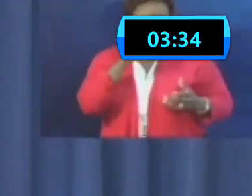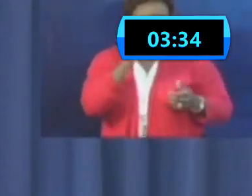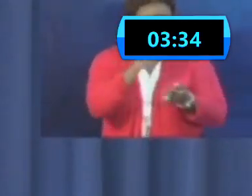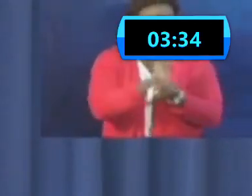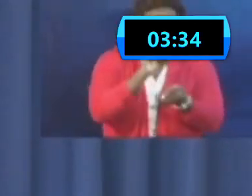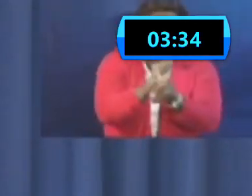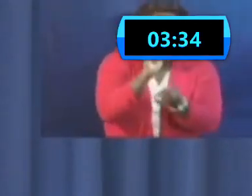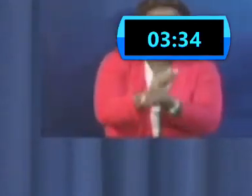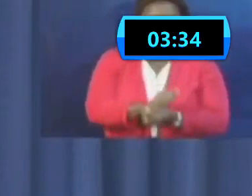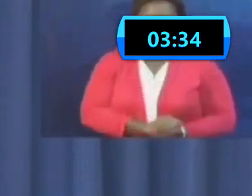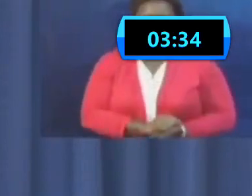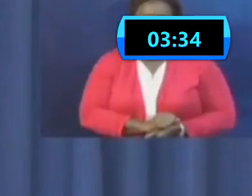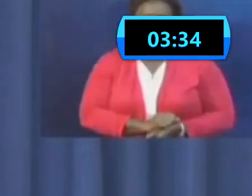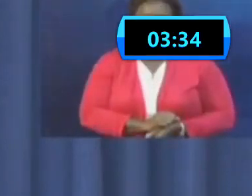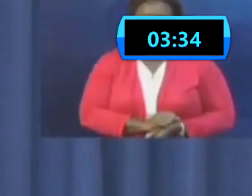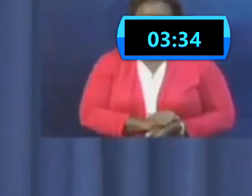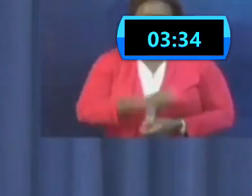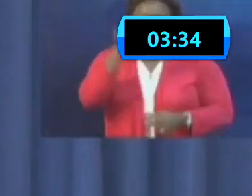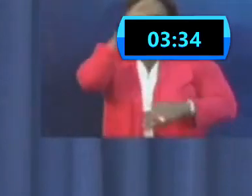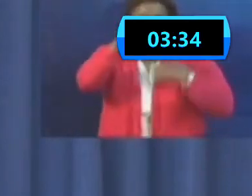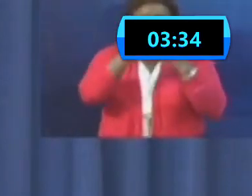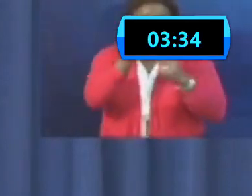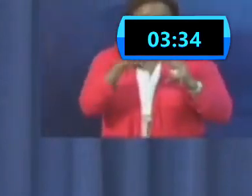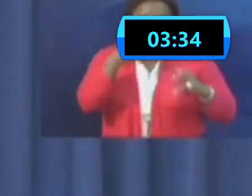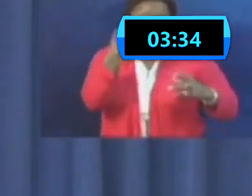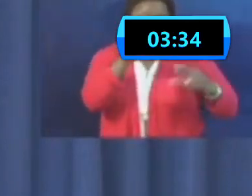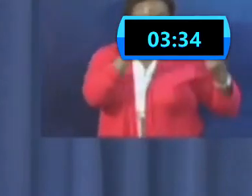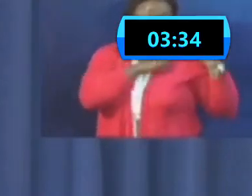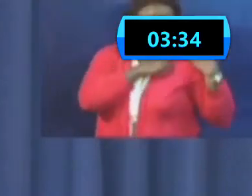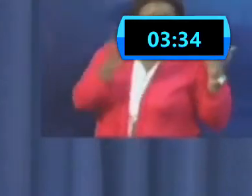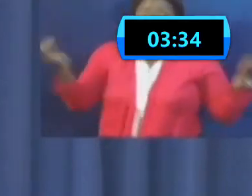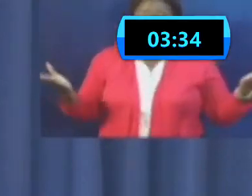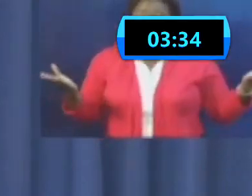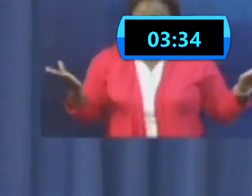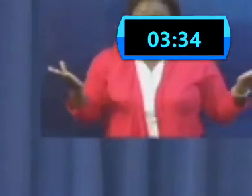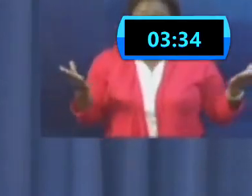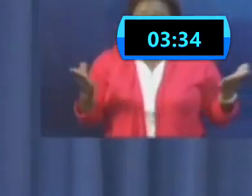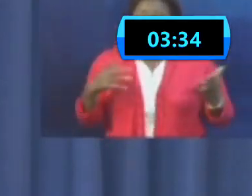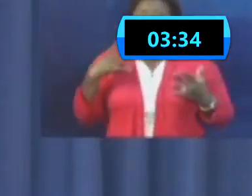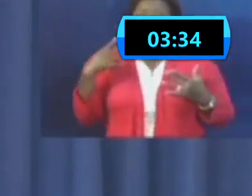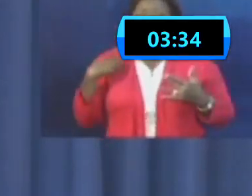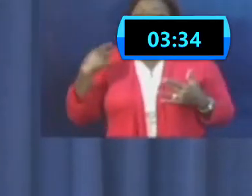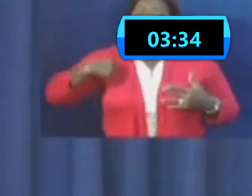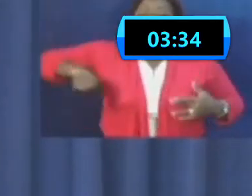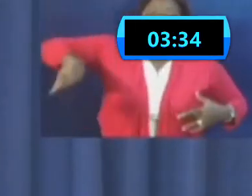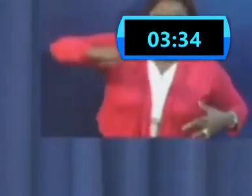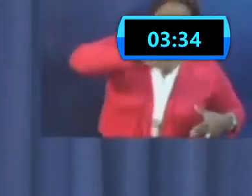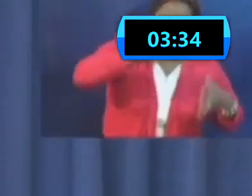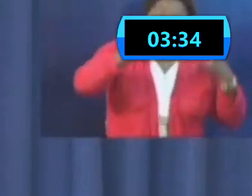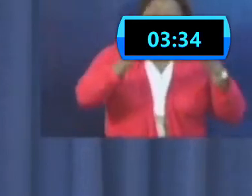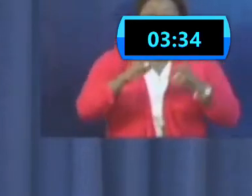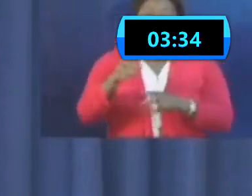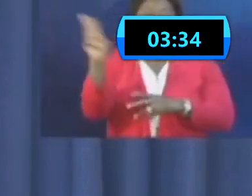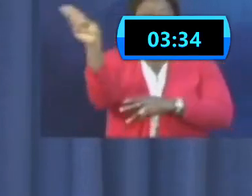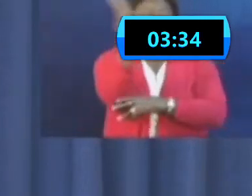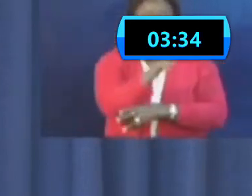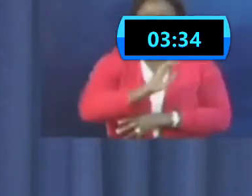Everybody in this country knows who should be held accountable for something. We want to use that same